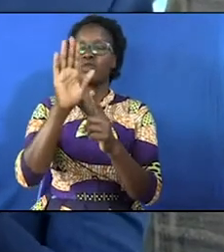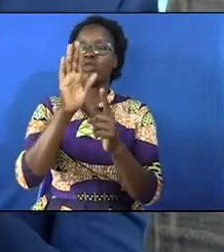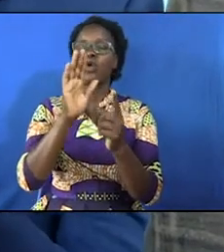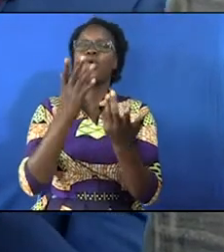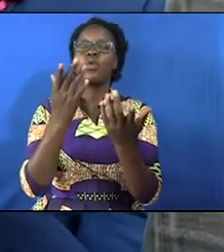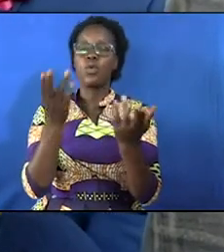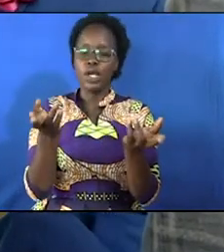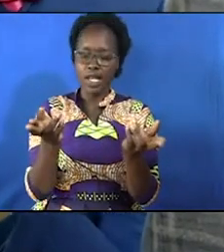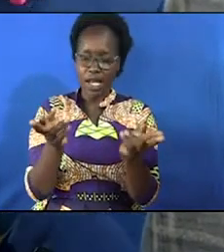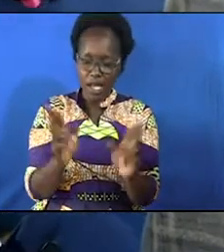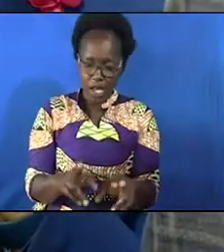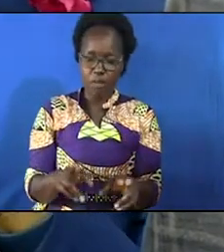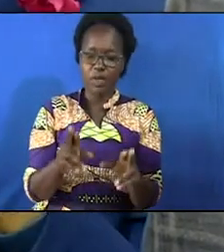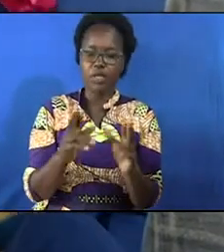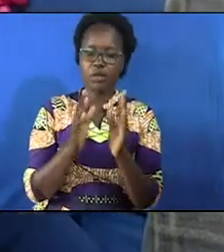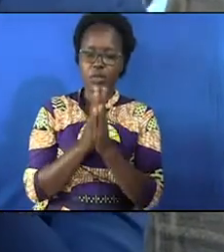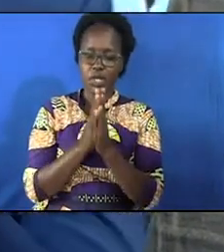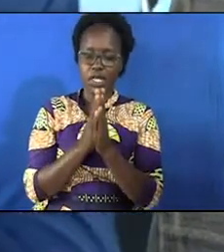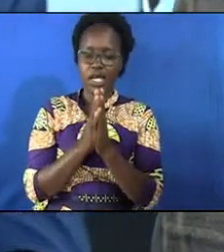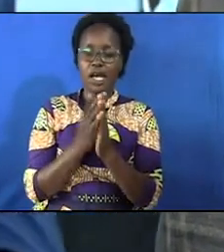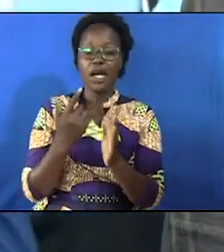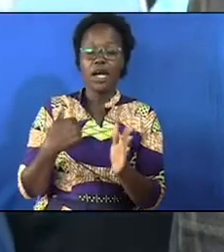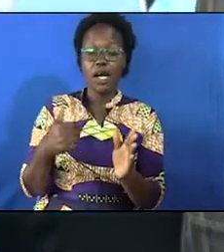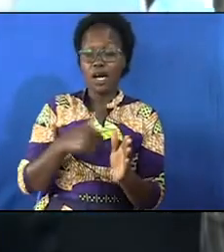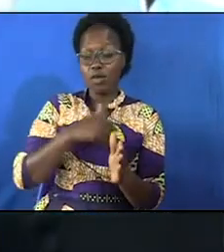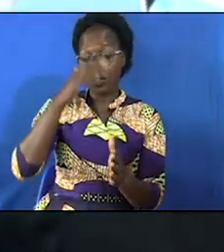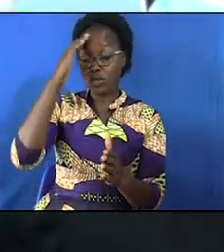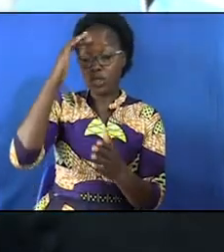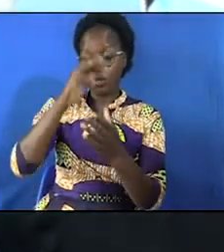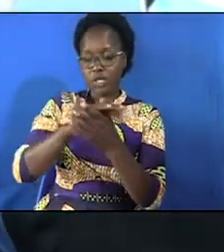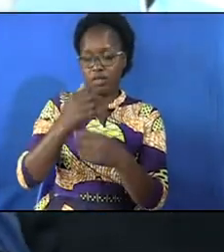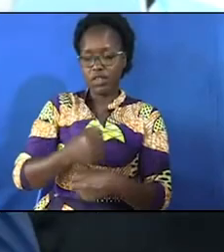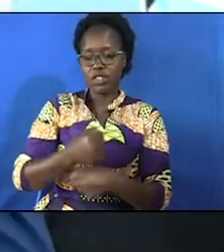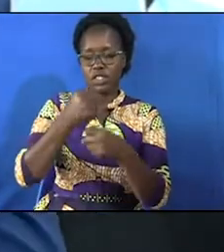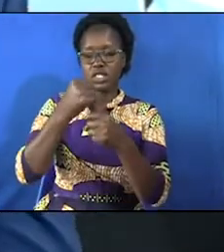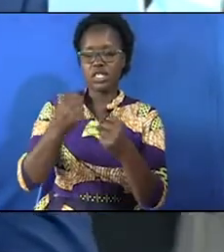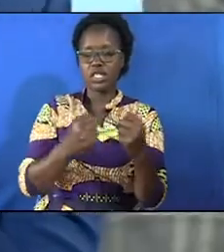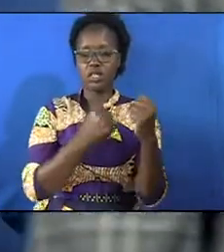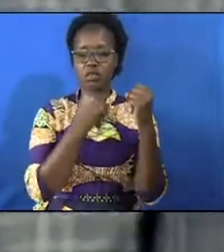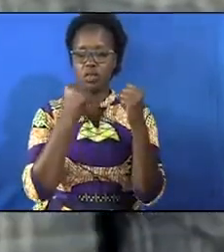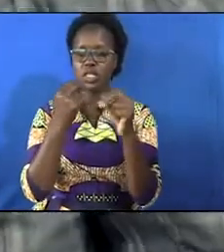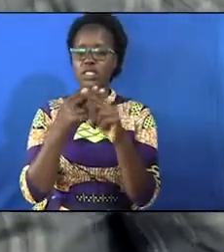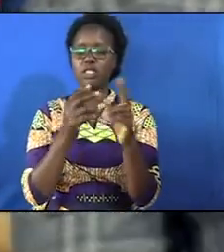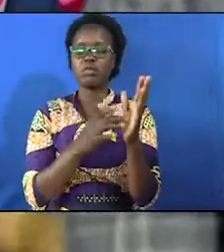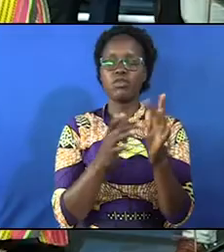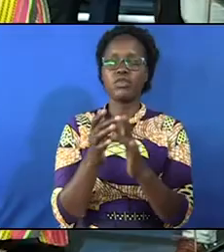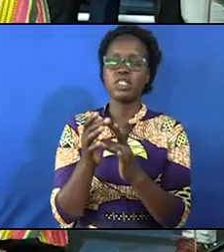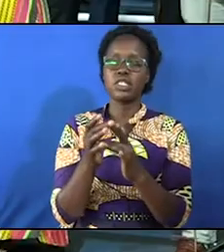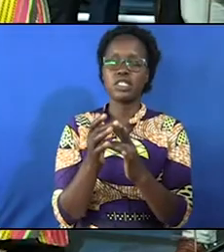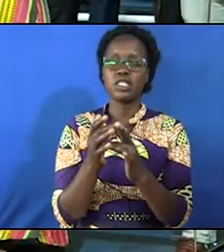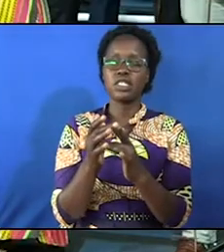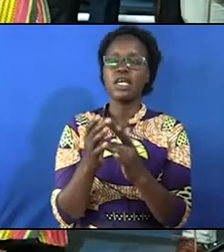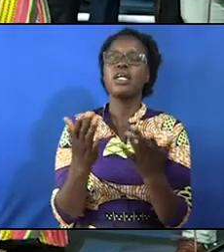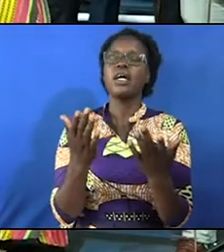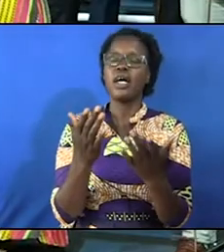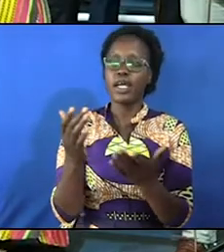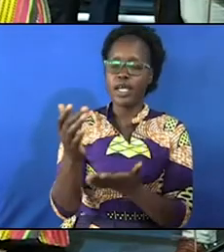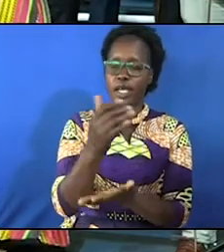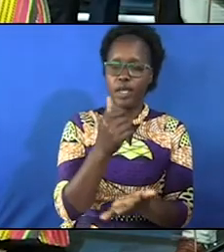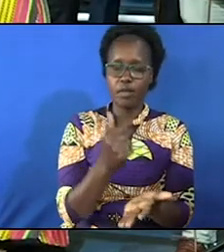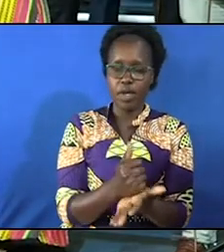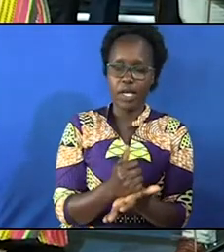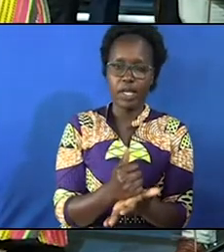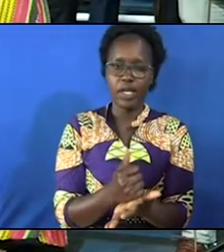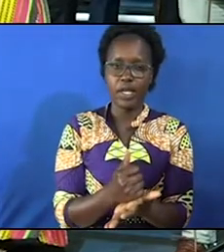to pass this is our prayer because we believe and trust in the mighty name of jesus and let the church say